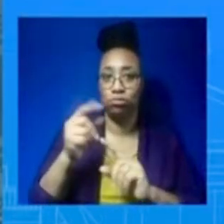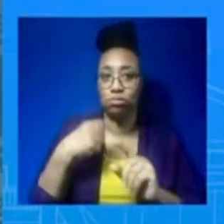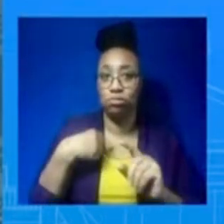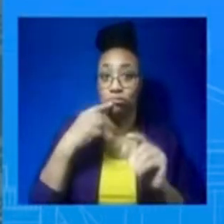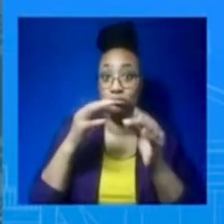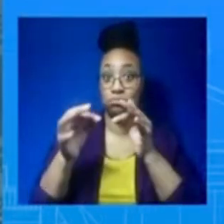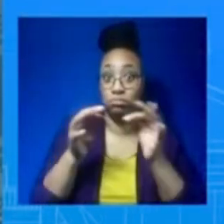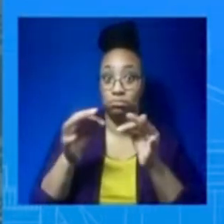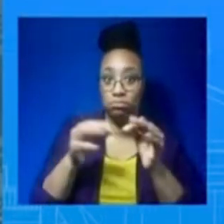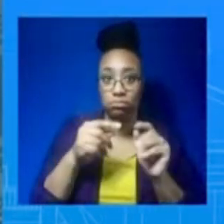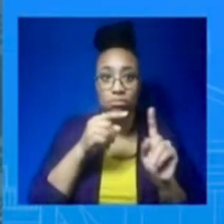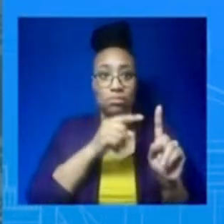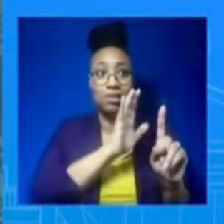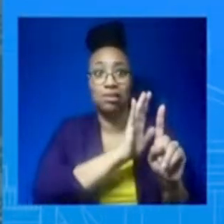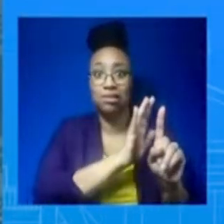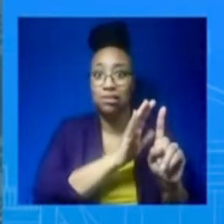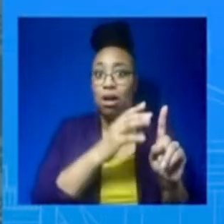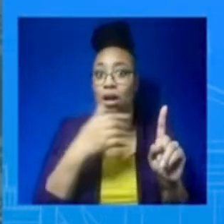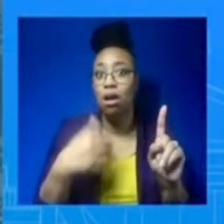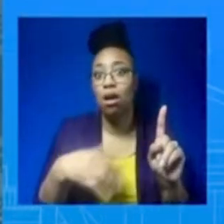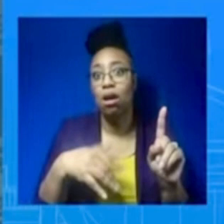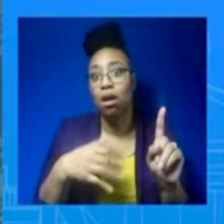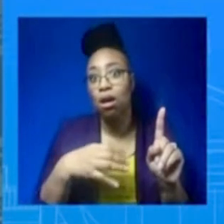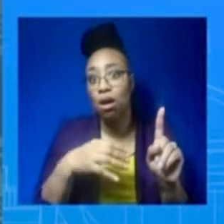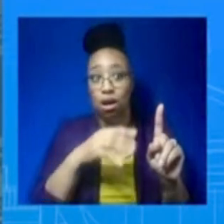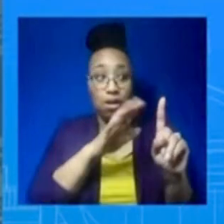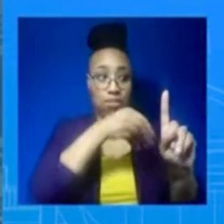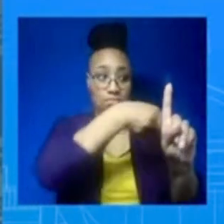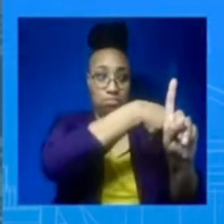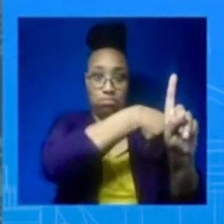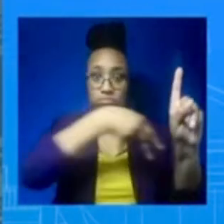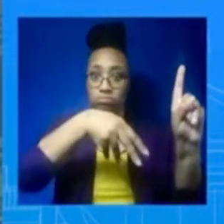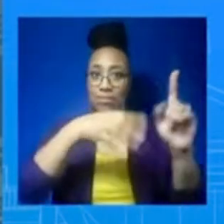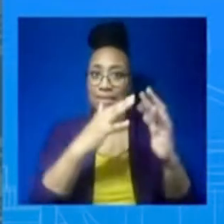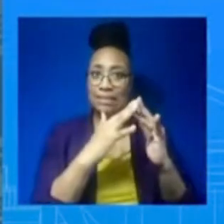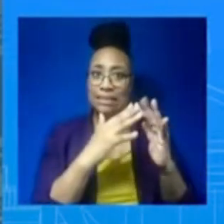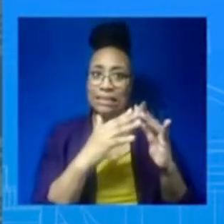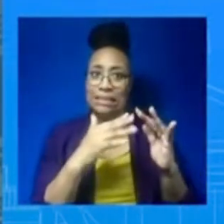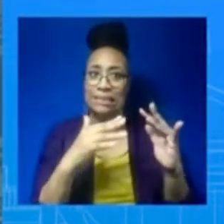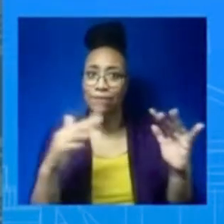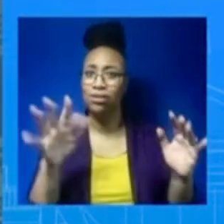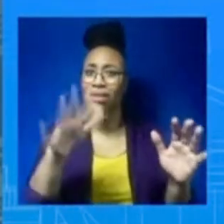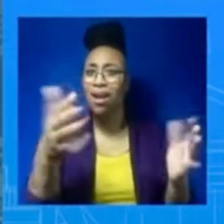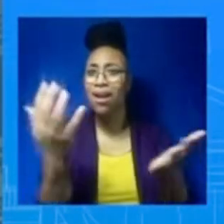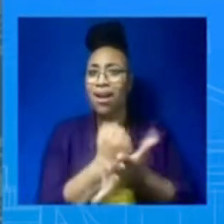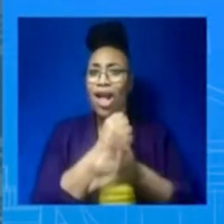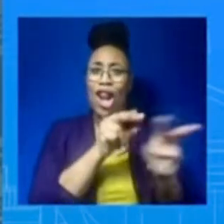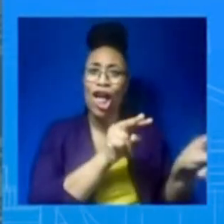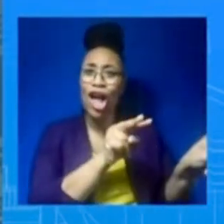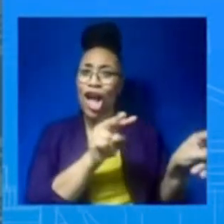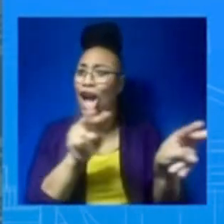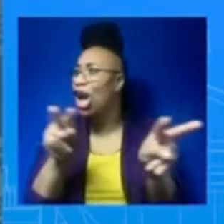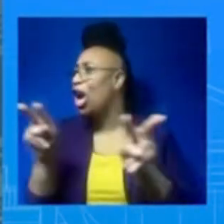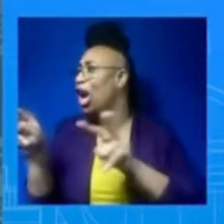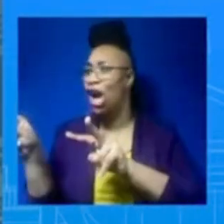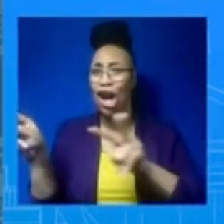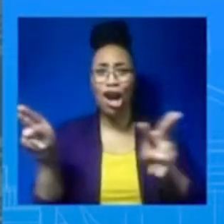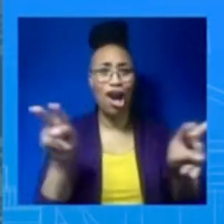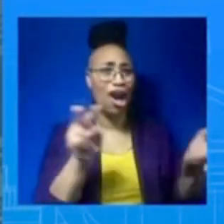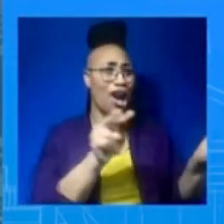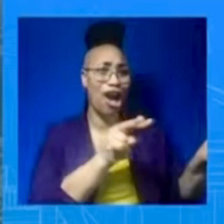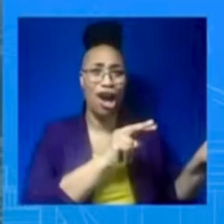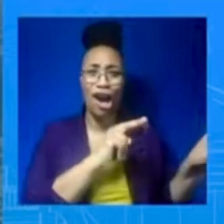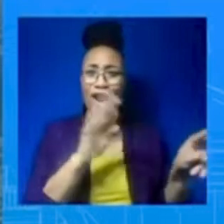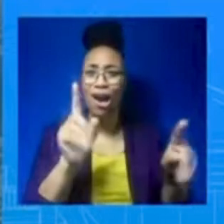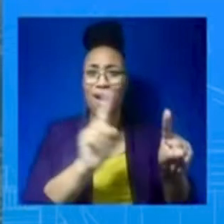to do is look at the numbers, look at the people around him, look what he's been able to do, look how he's lift up different communities, including women. And I'm just going to leave it there.